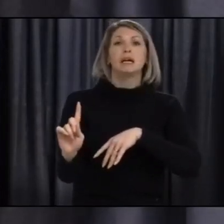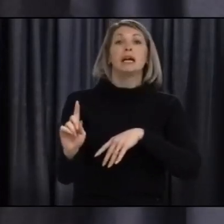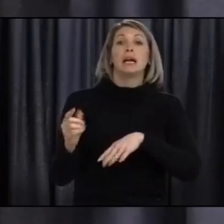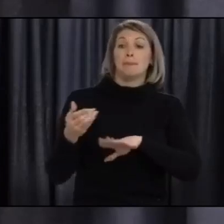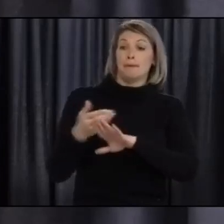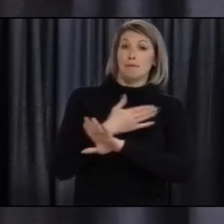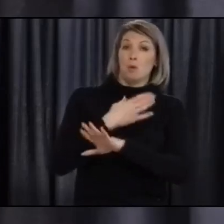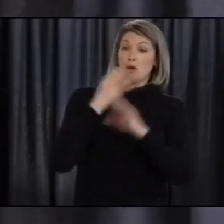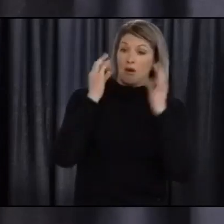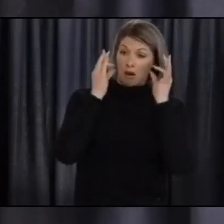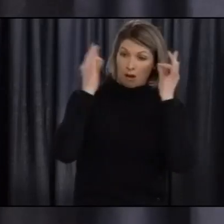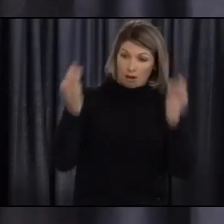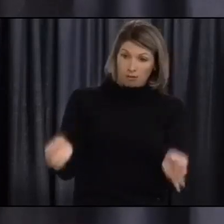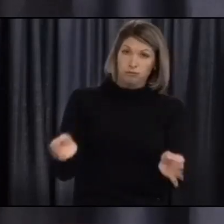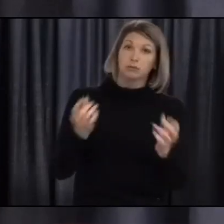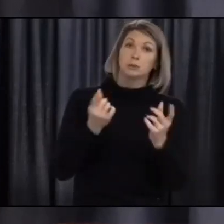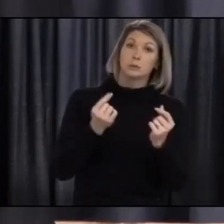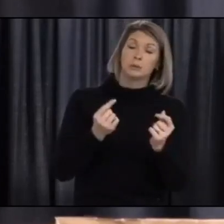hands.